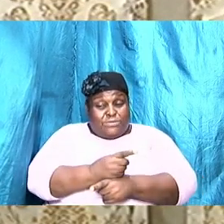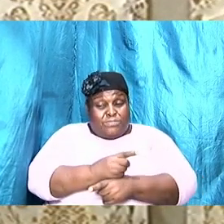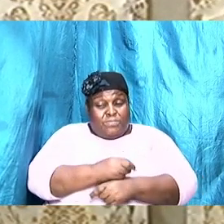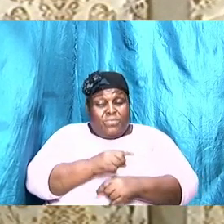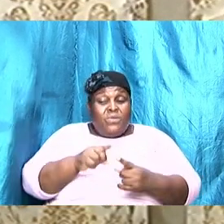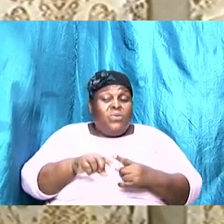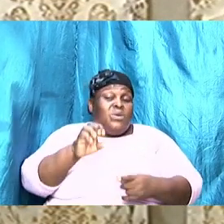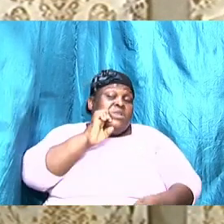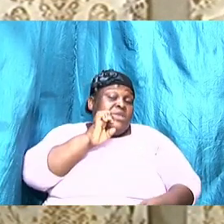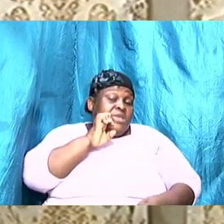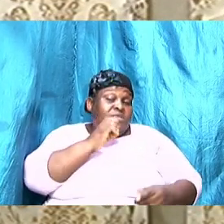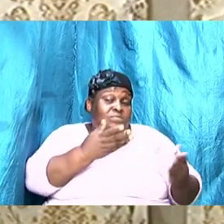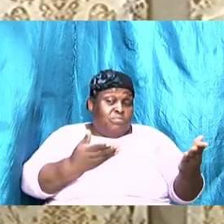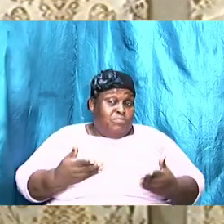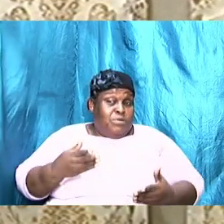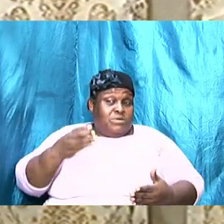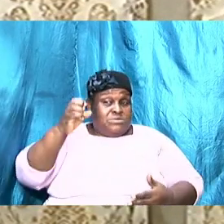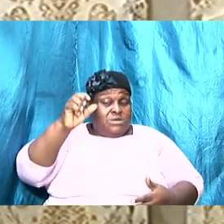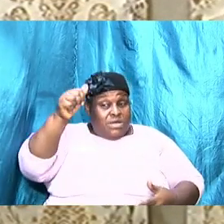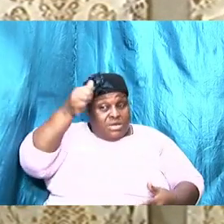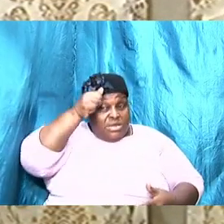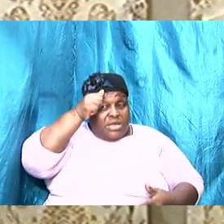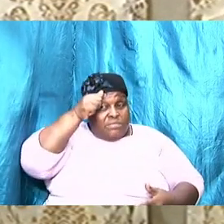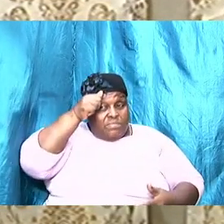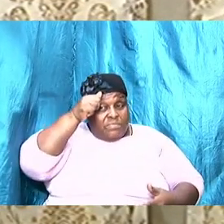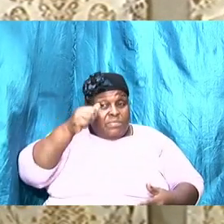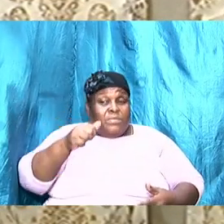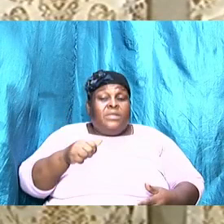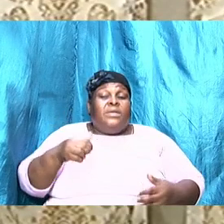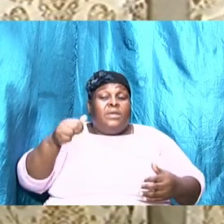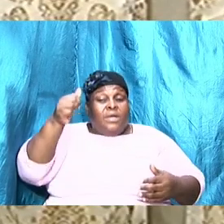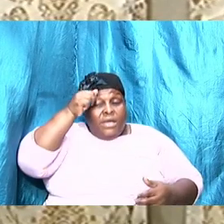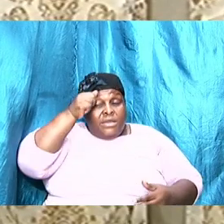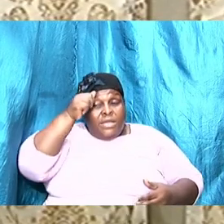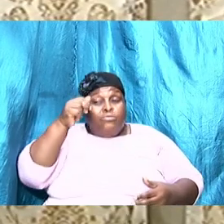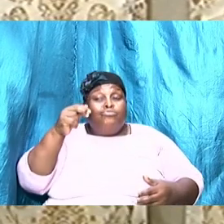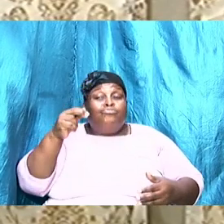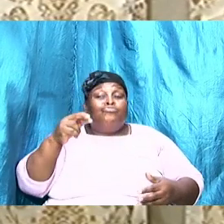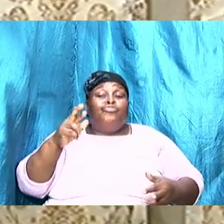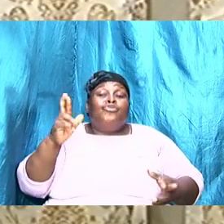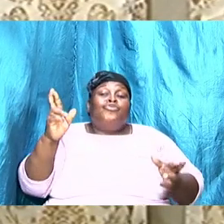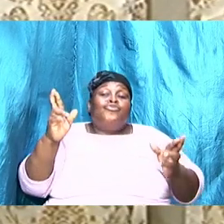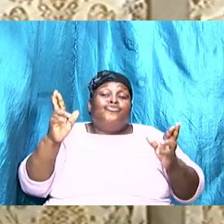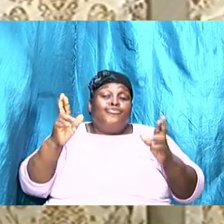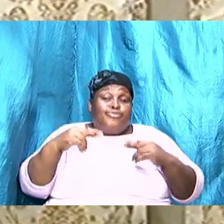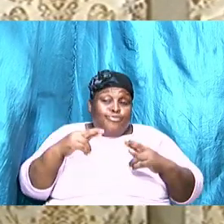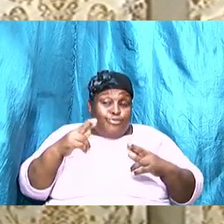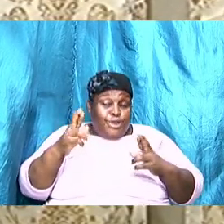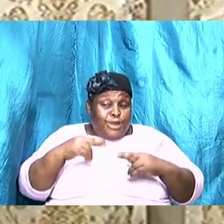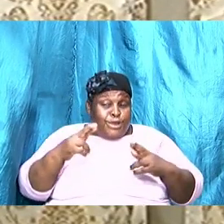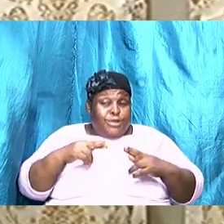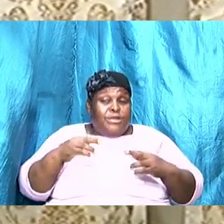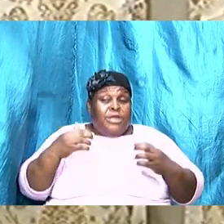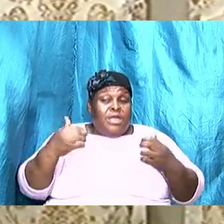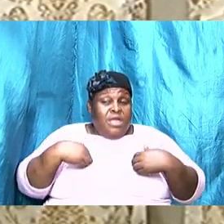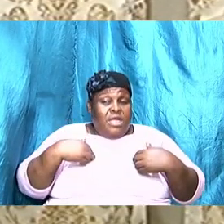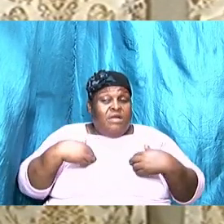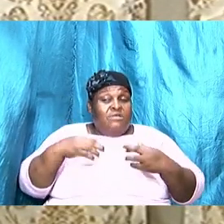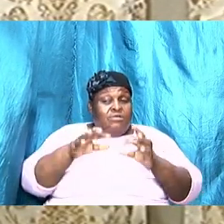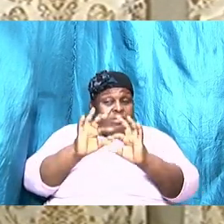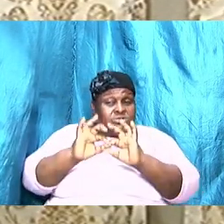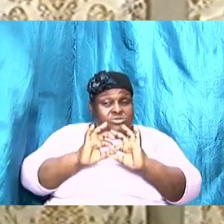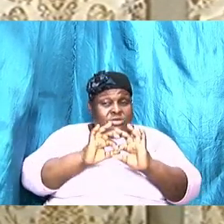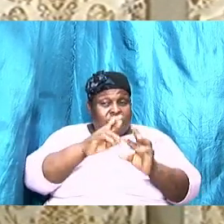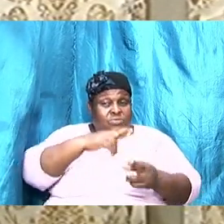was brought to Adam, Adam already had a relationship with God. Adam was in the midst of the garden